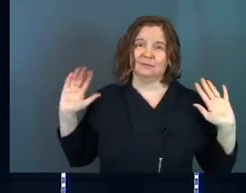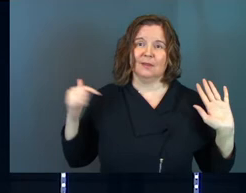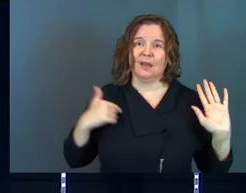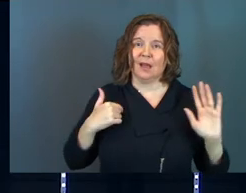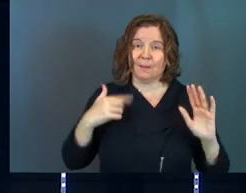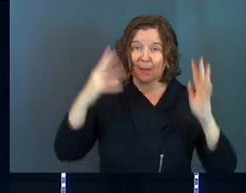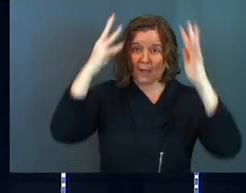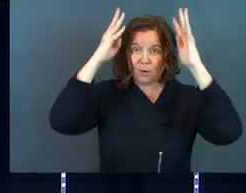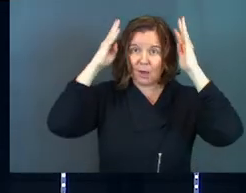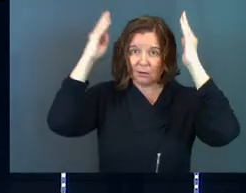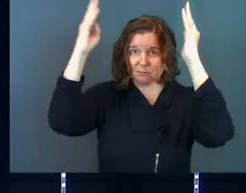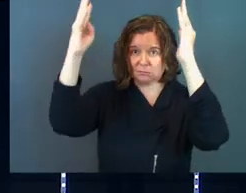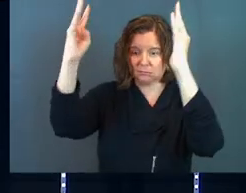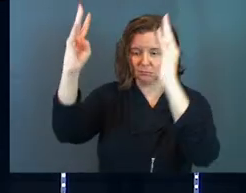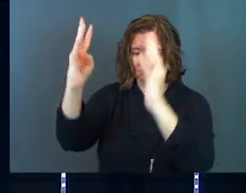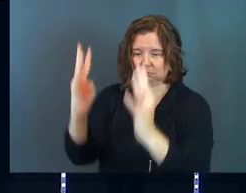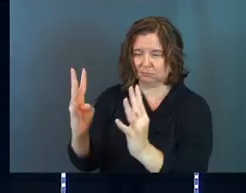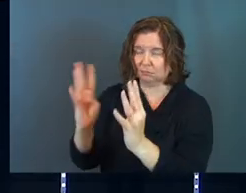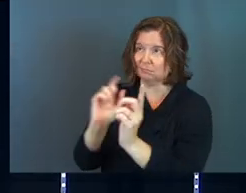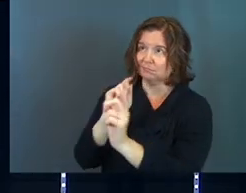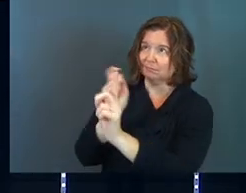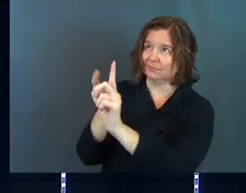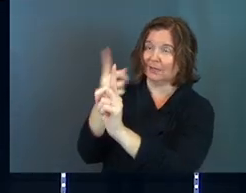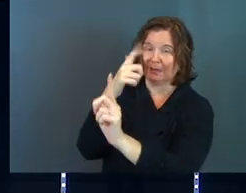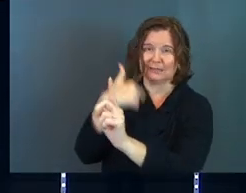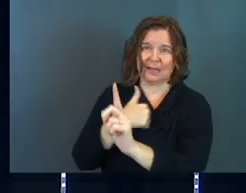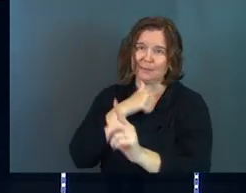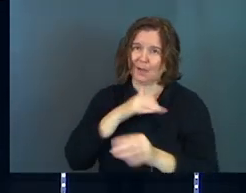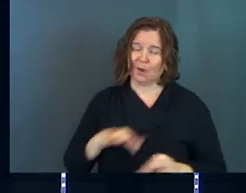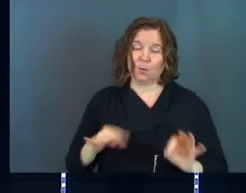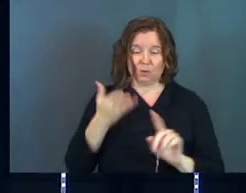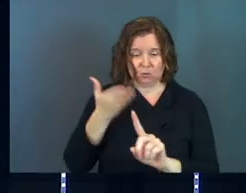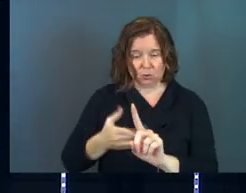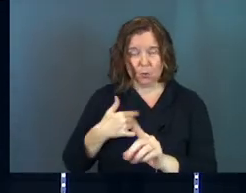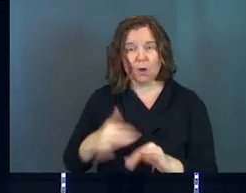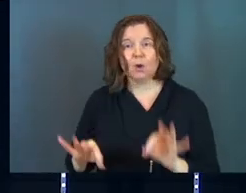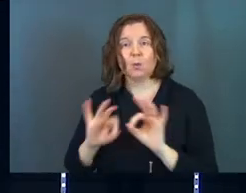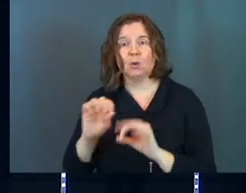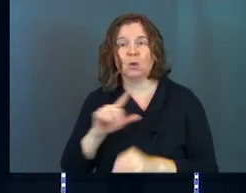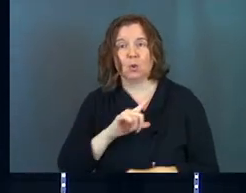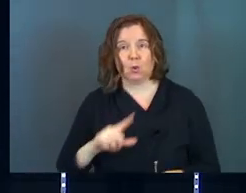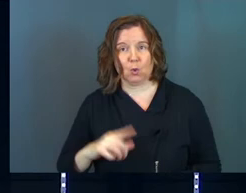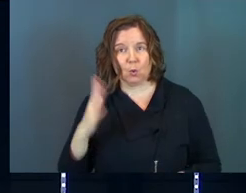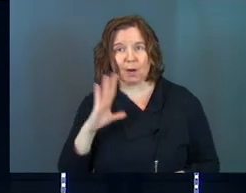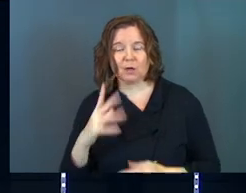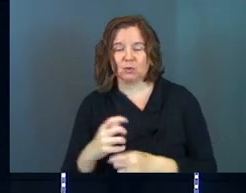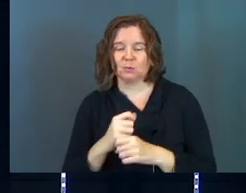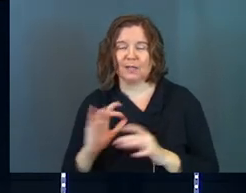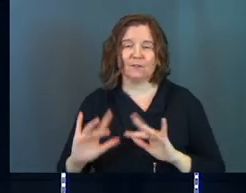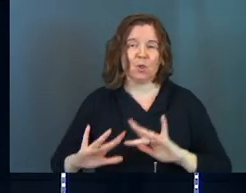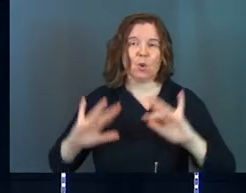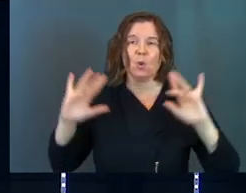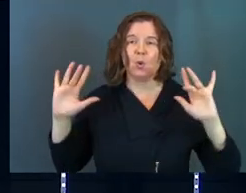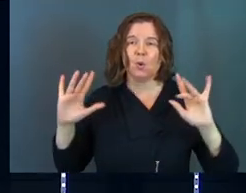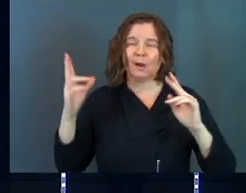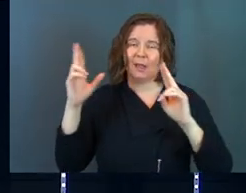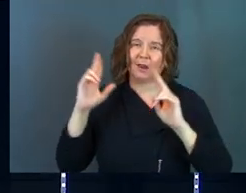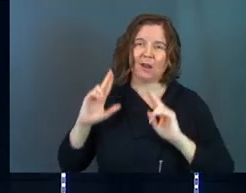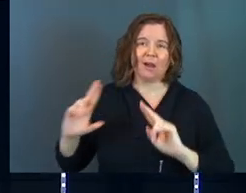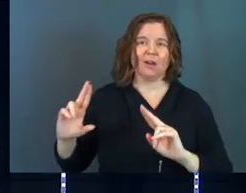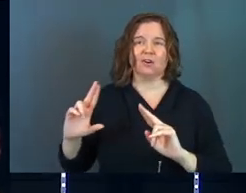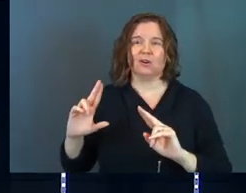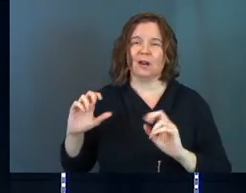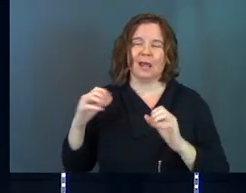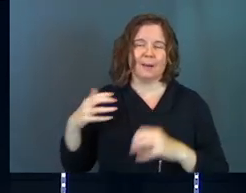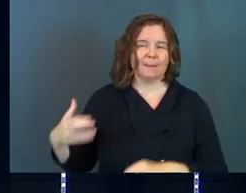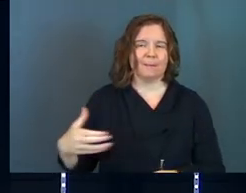I'm laying my crown down because I'm not you are worthy oh Lord God to receive glory and honor